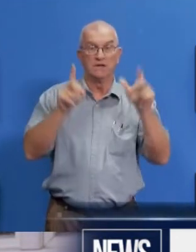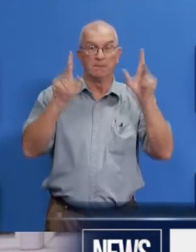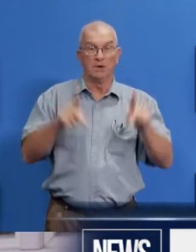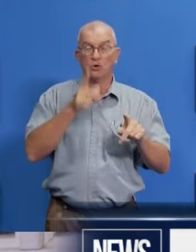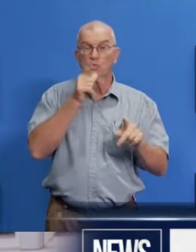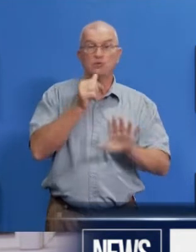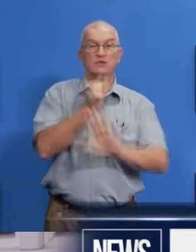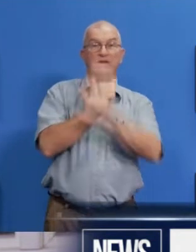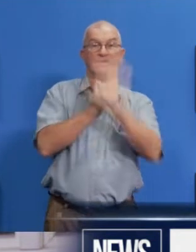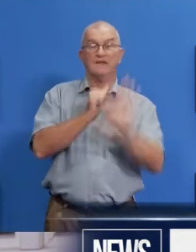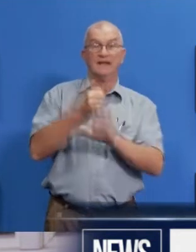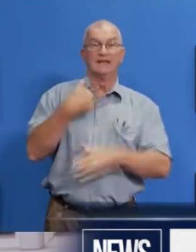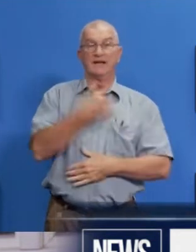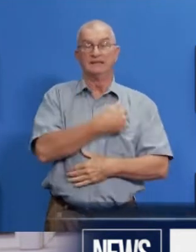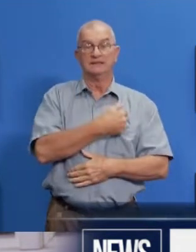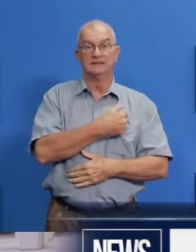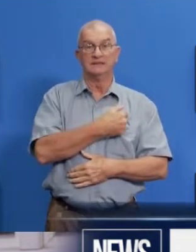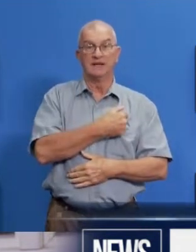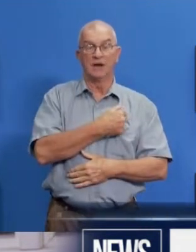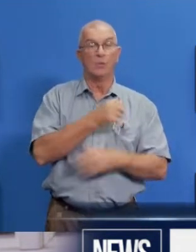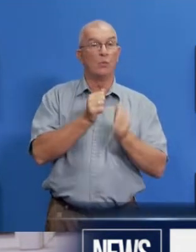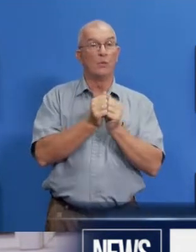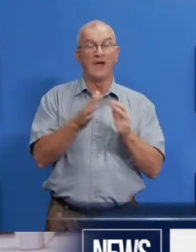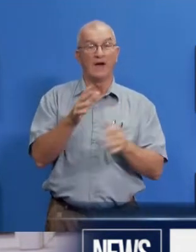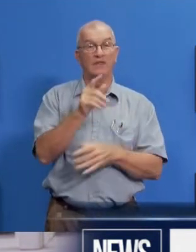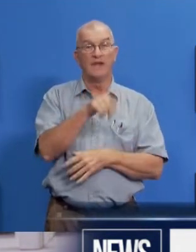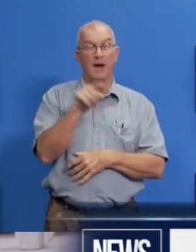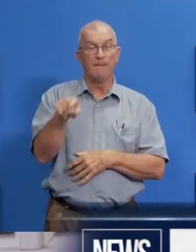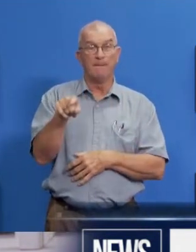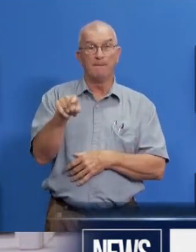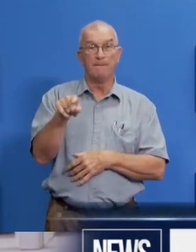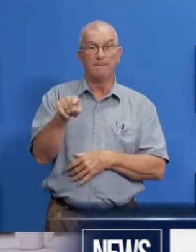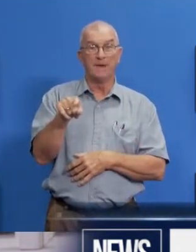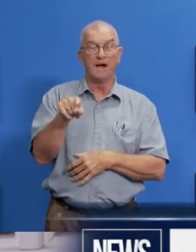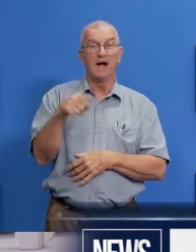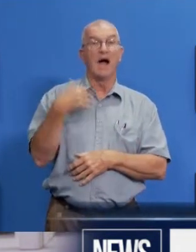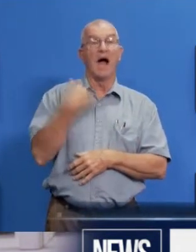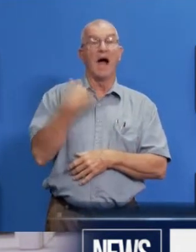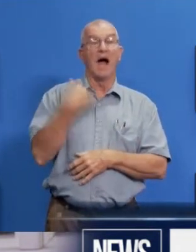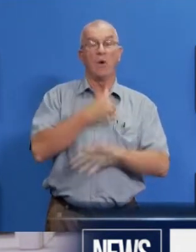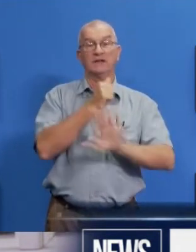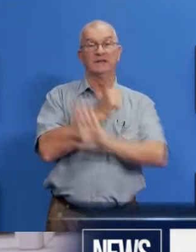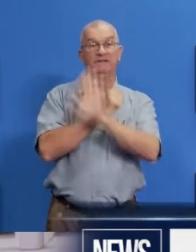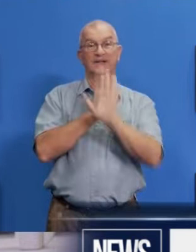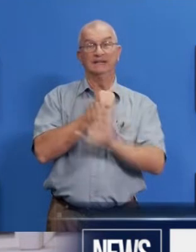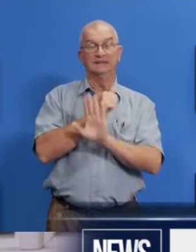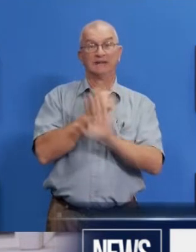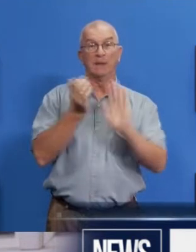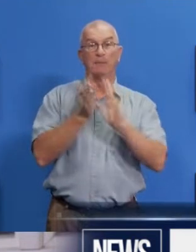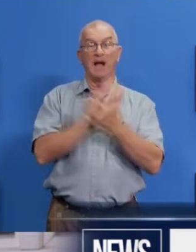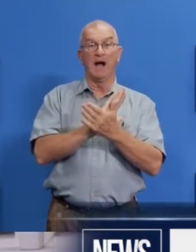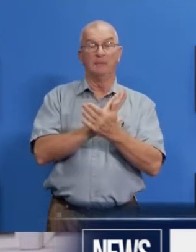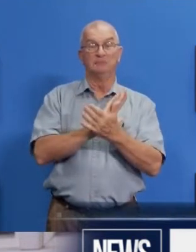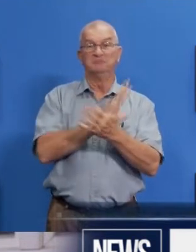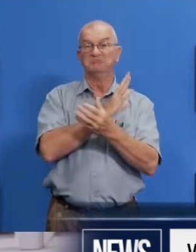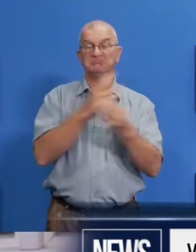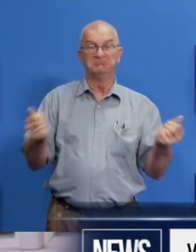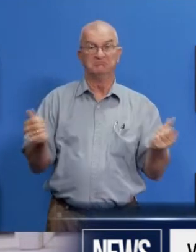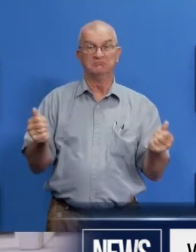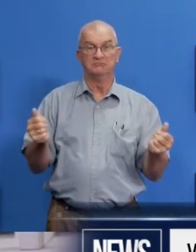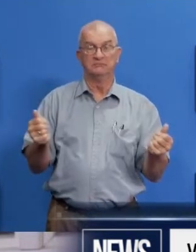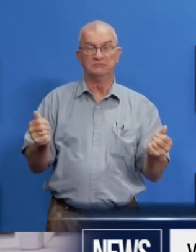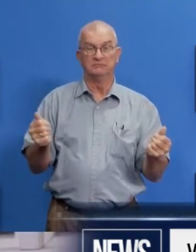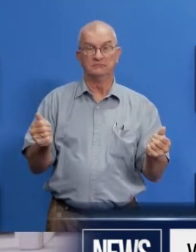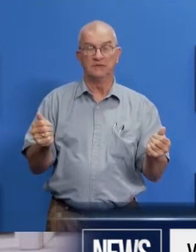and without them, you will agree, our defense line becomes non-existent,